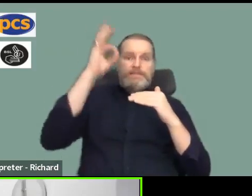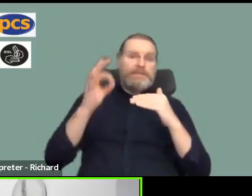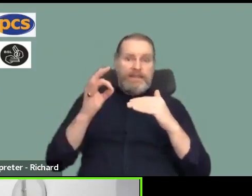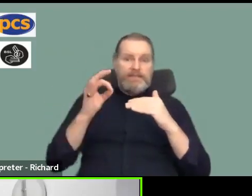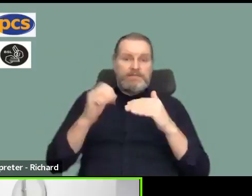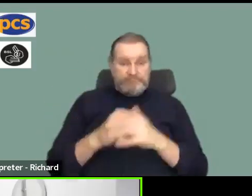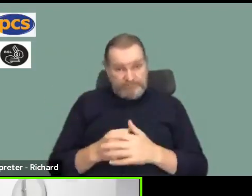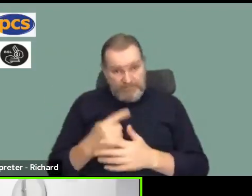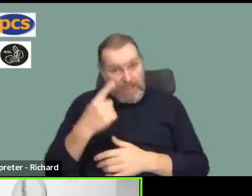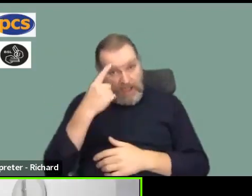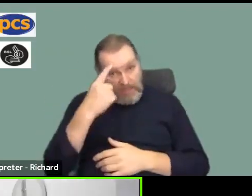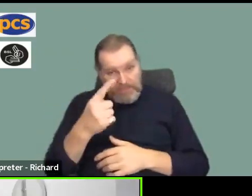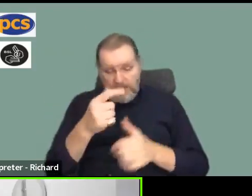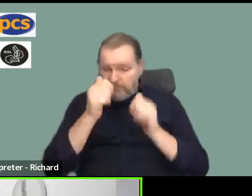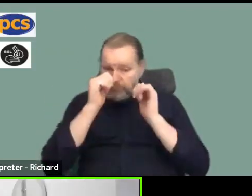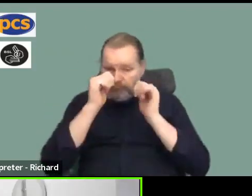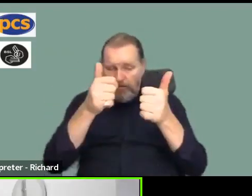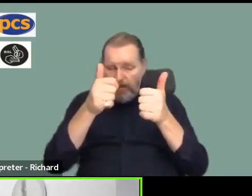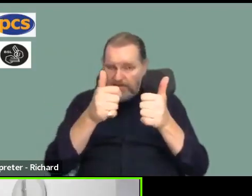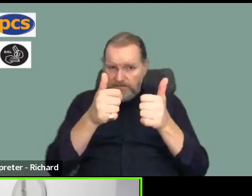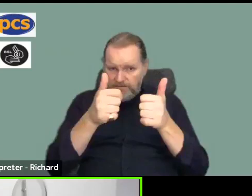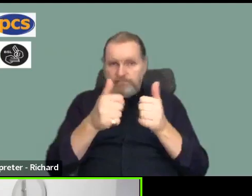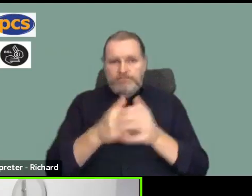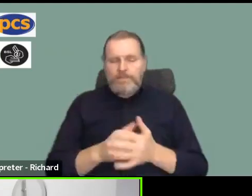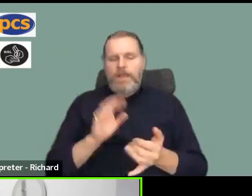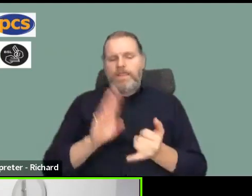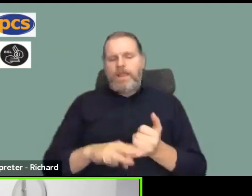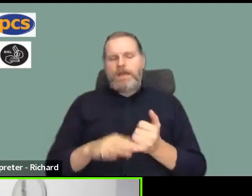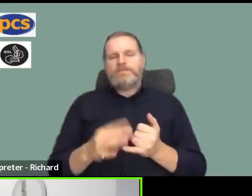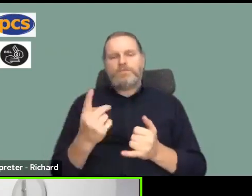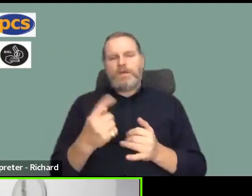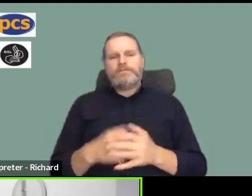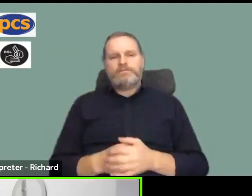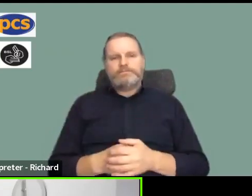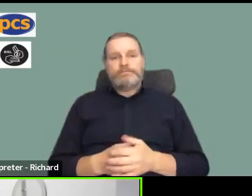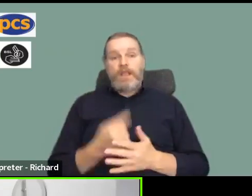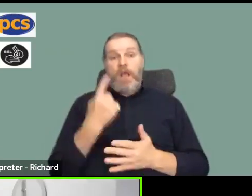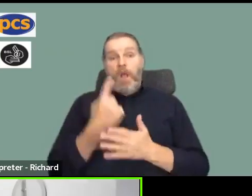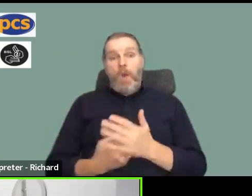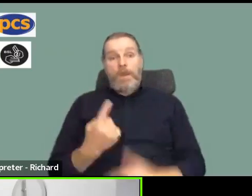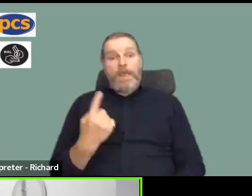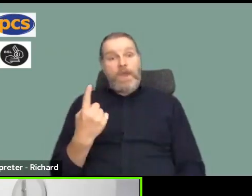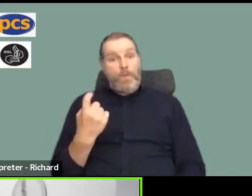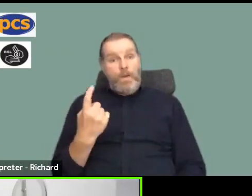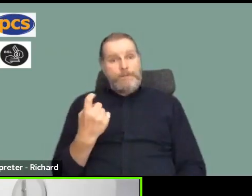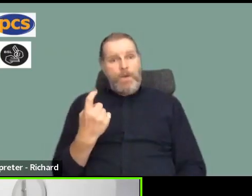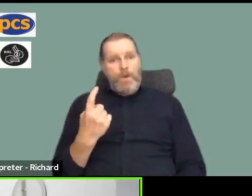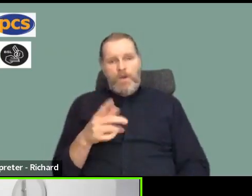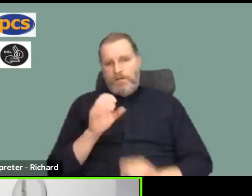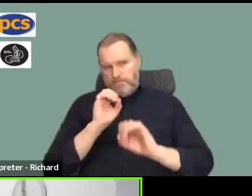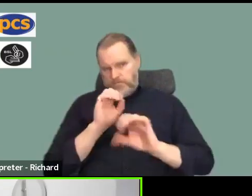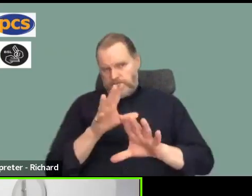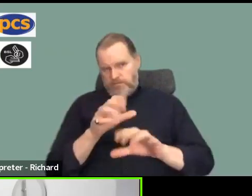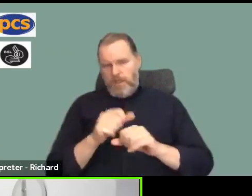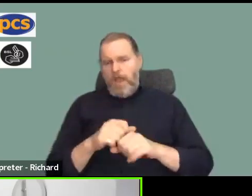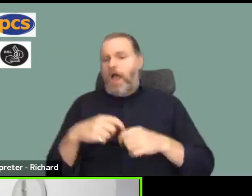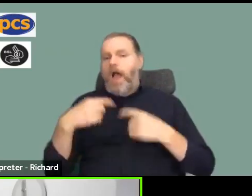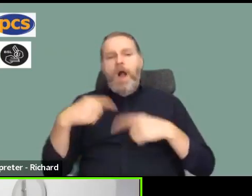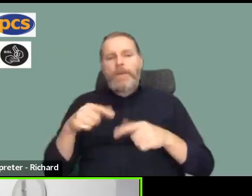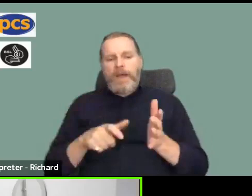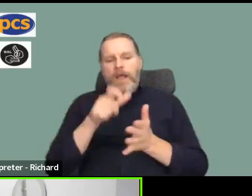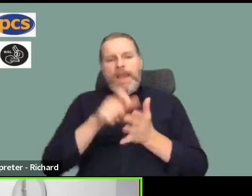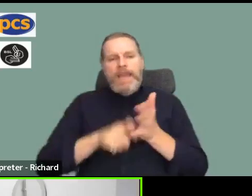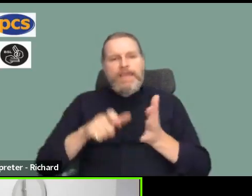I think that's probably a great comment. That's the last comment. I've got the only other comment somebody posted was, are we allowed to leaflet our